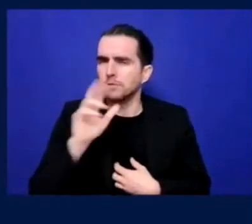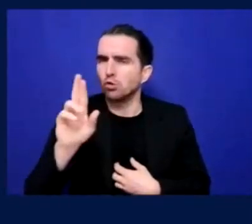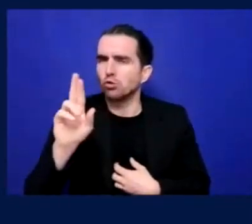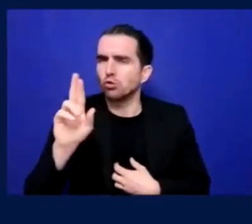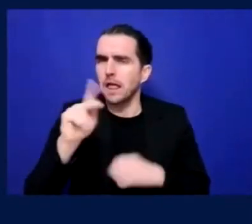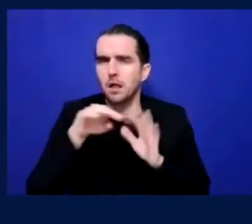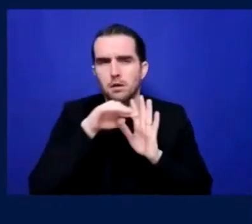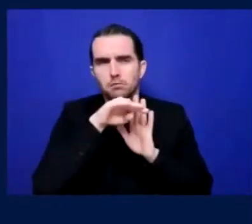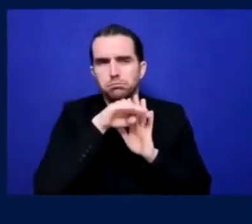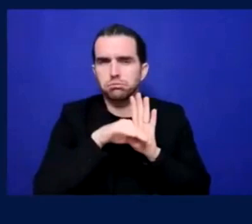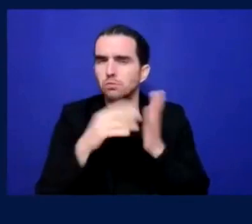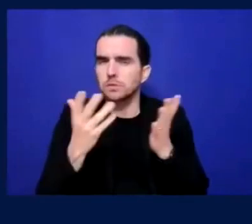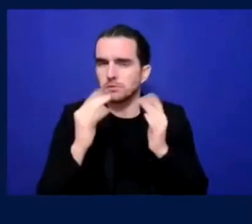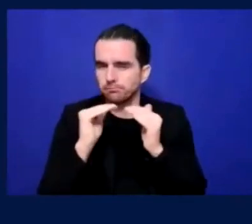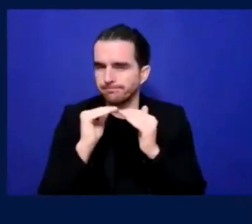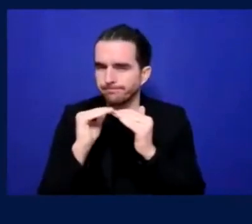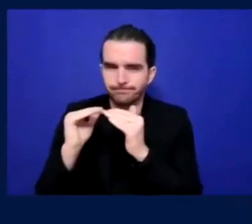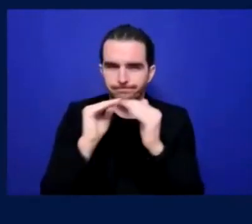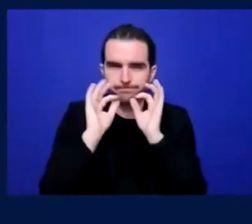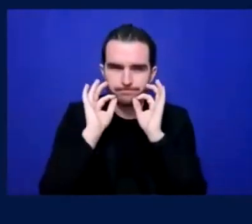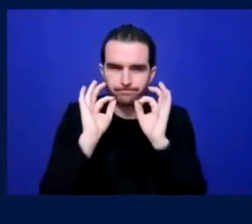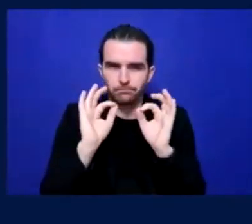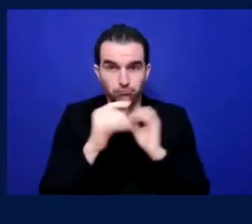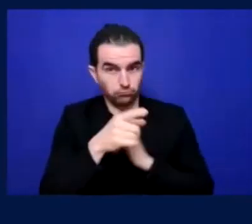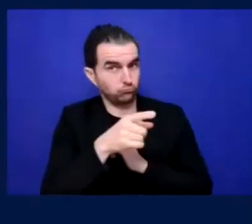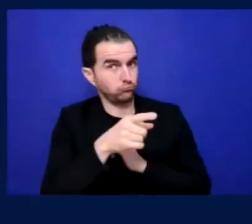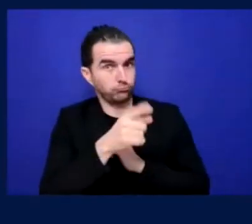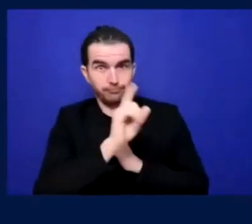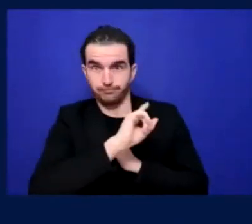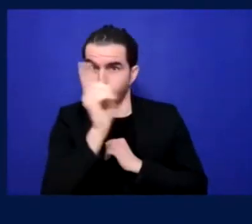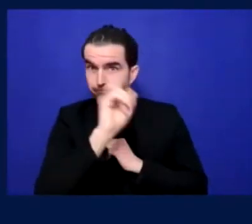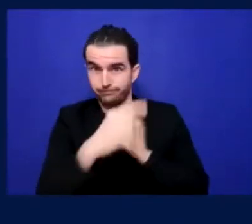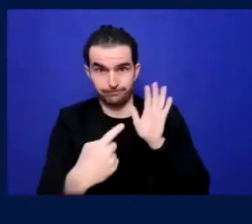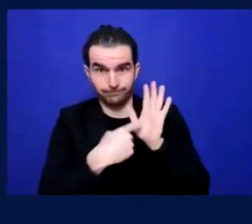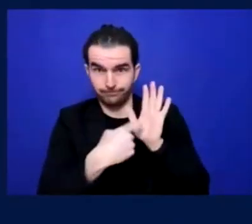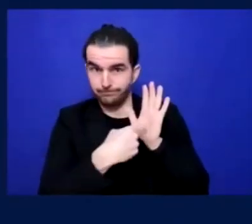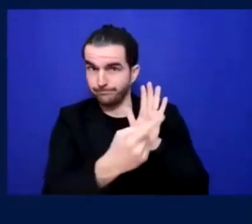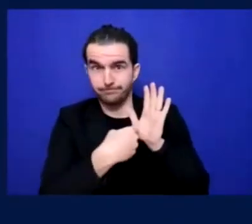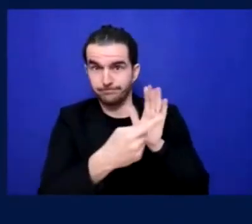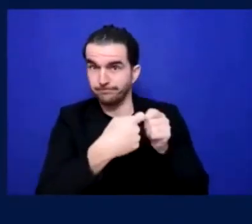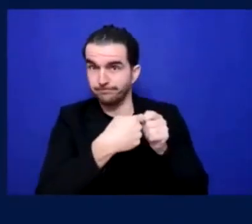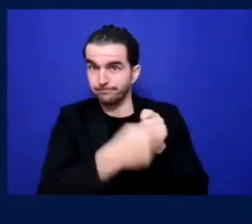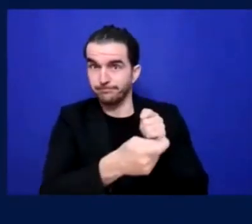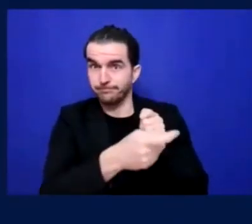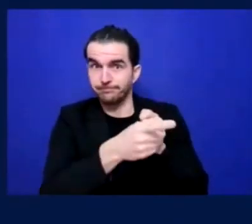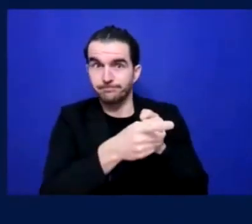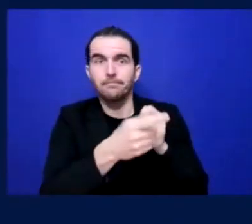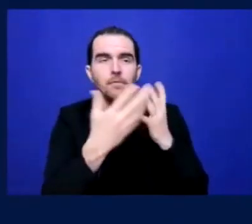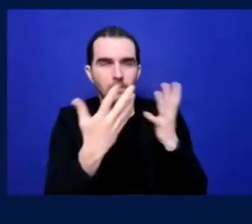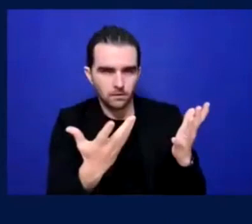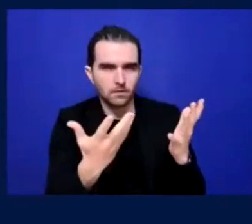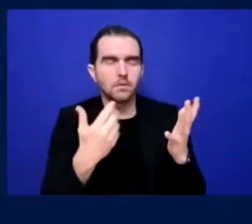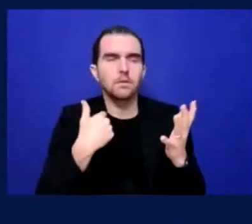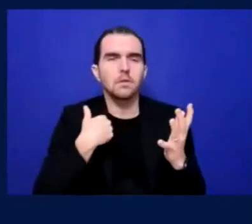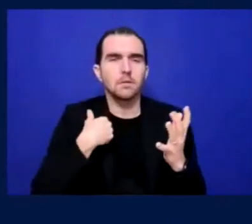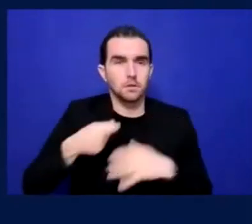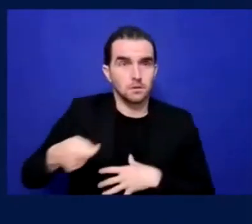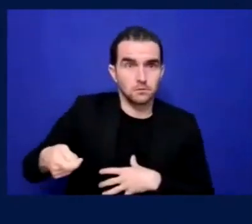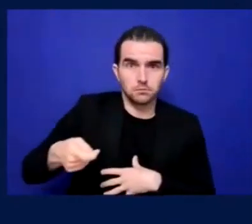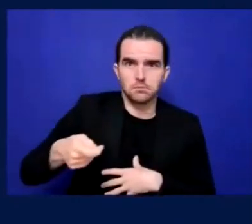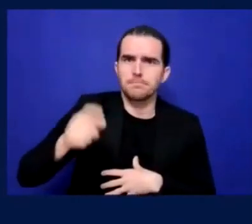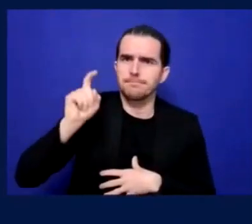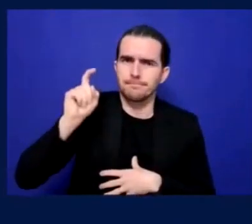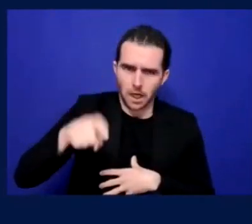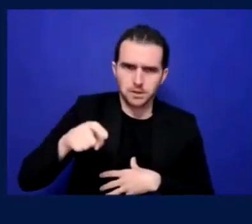me feel as well. And they contacted the club on my behalf as well to explain that this just wasn't acceptable. And I think they